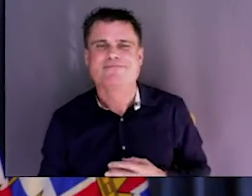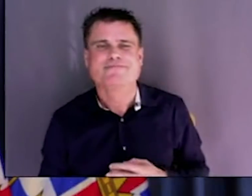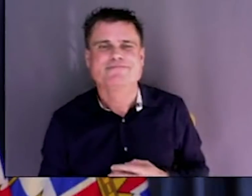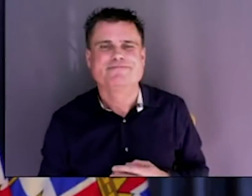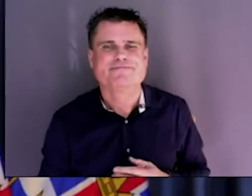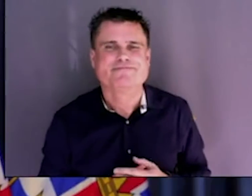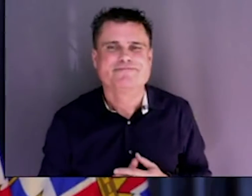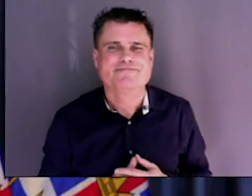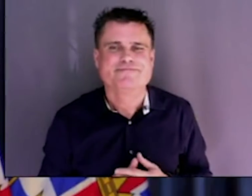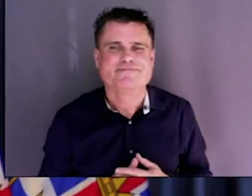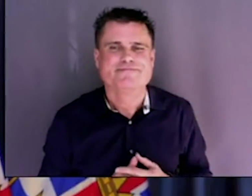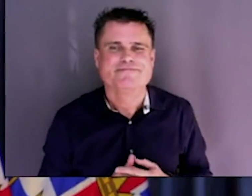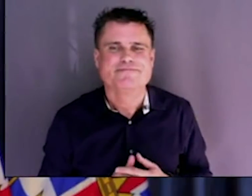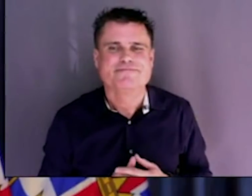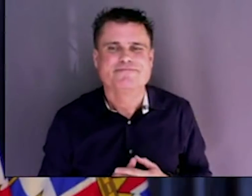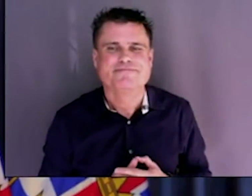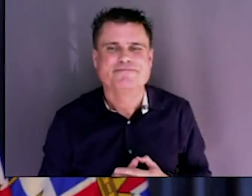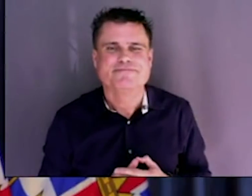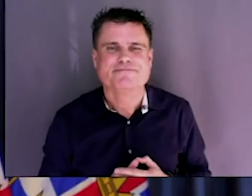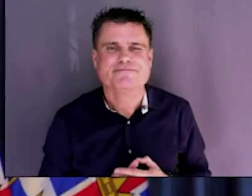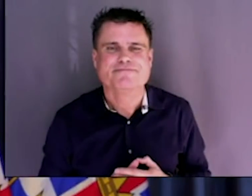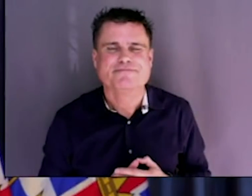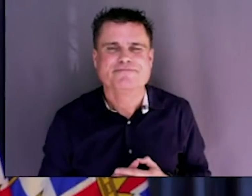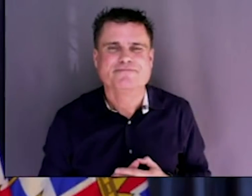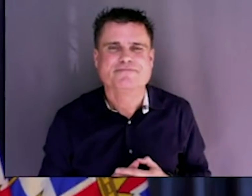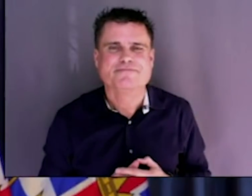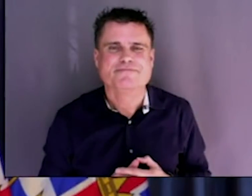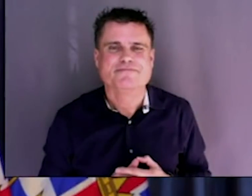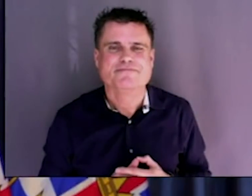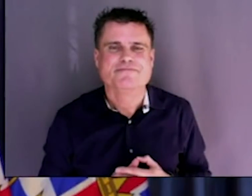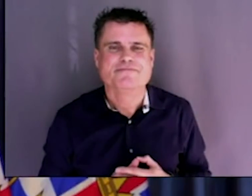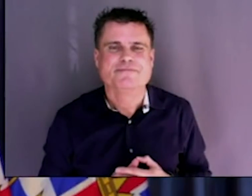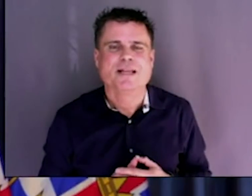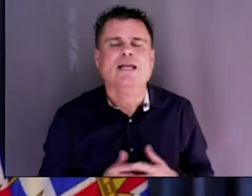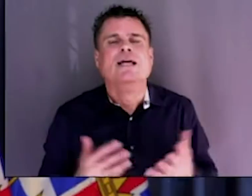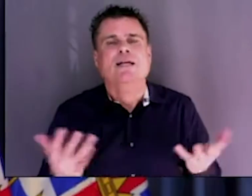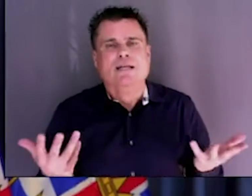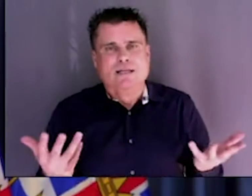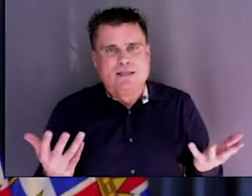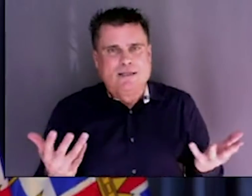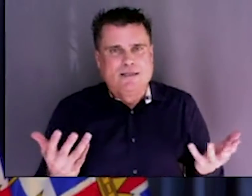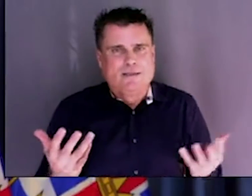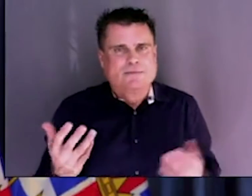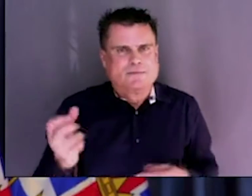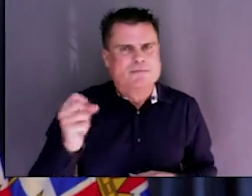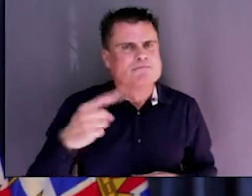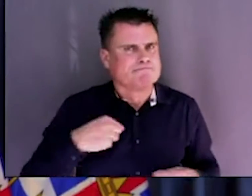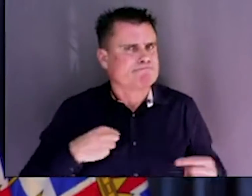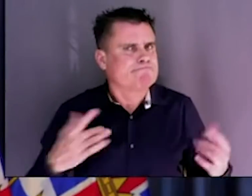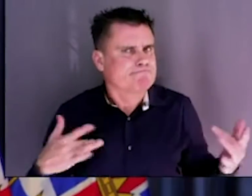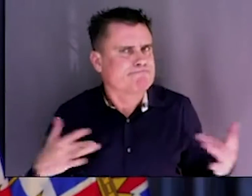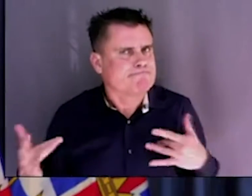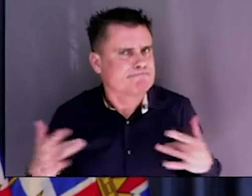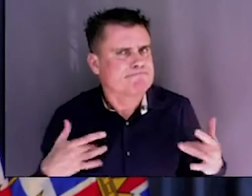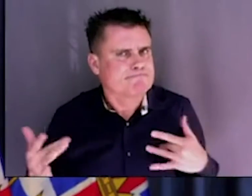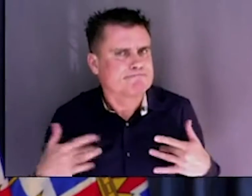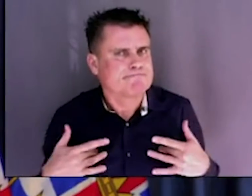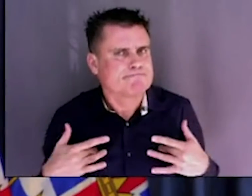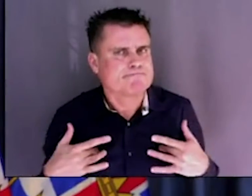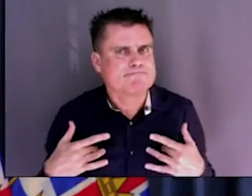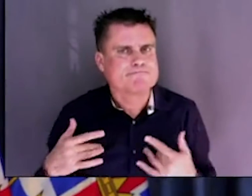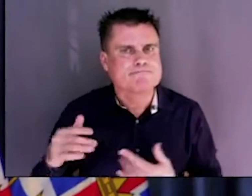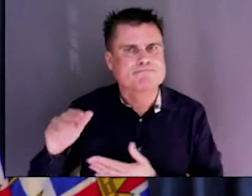Columbians. I've made it clear, and you know this, I'll just say it for those who are unaware that the executive council of which I am the